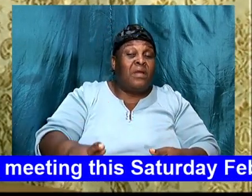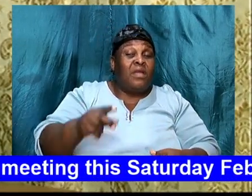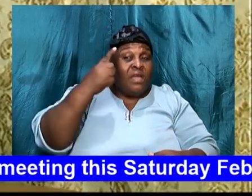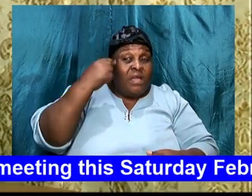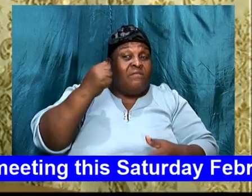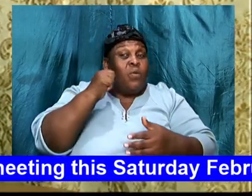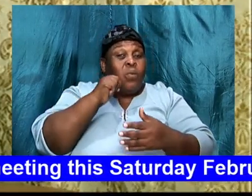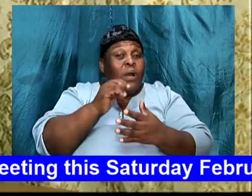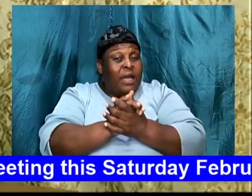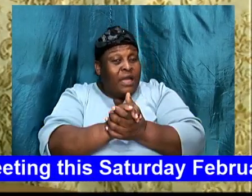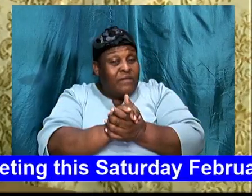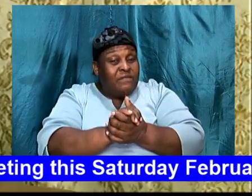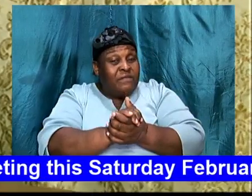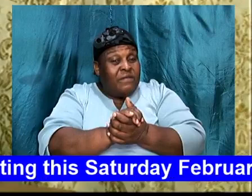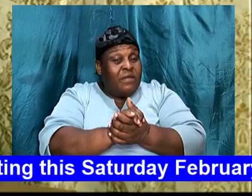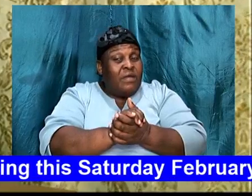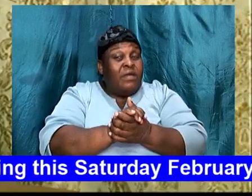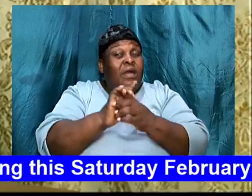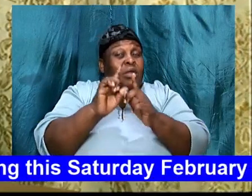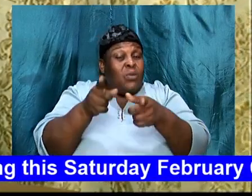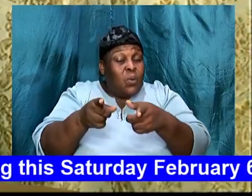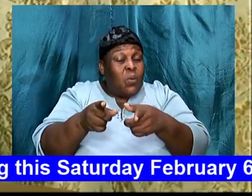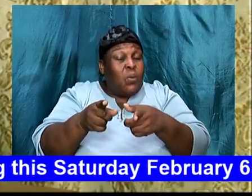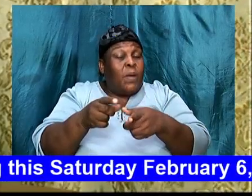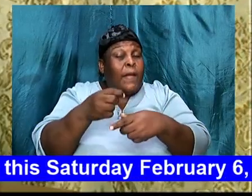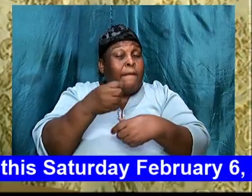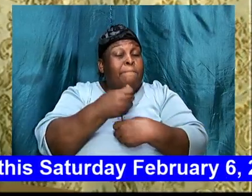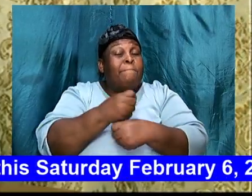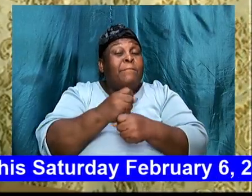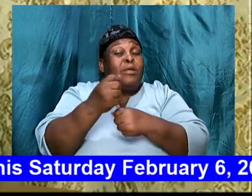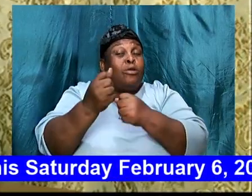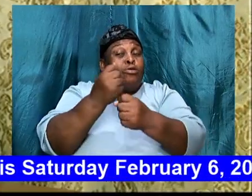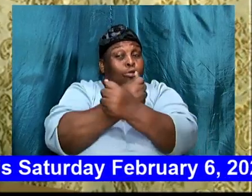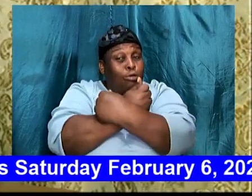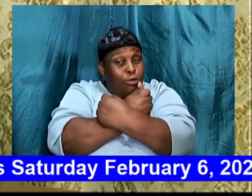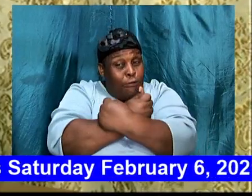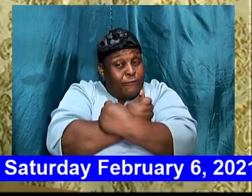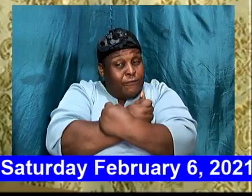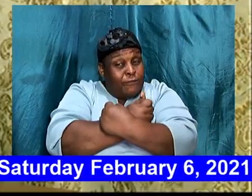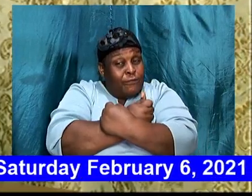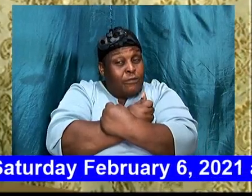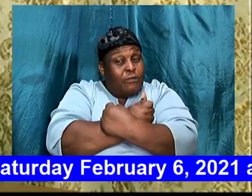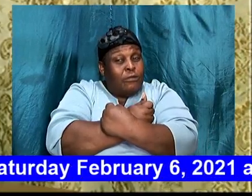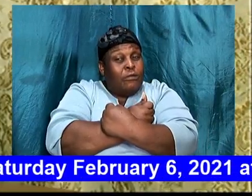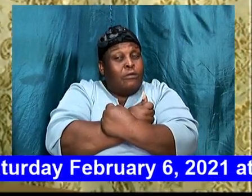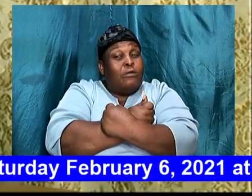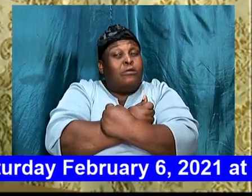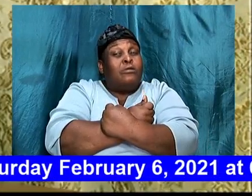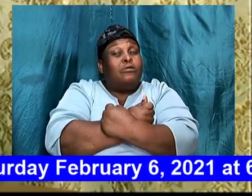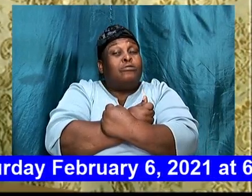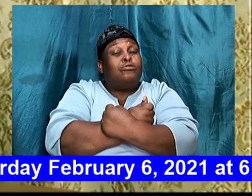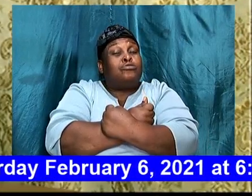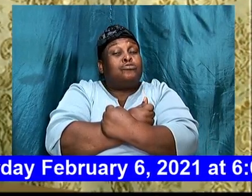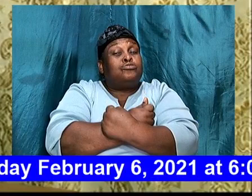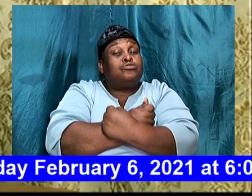and he went in, unto her, and a child, came. The union, brought forth, Ishmael.